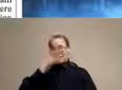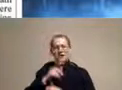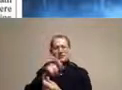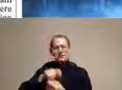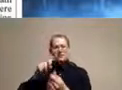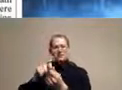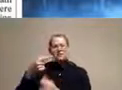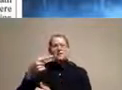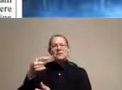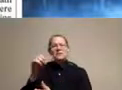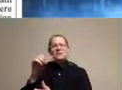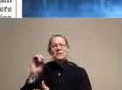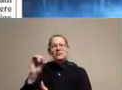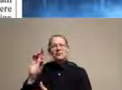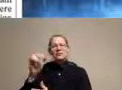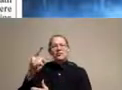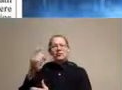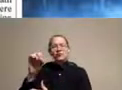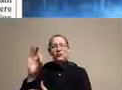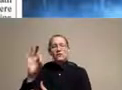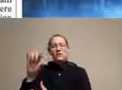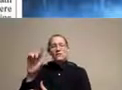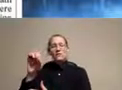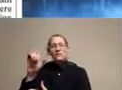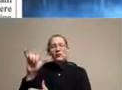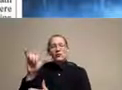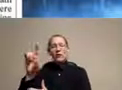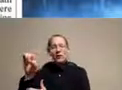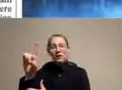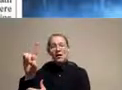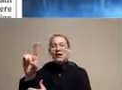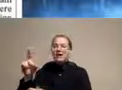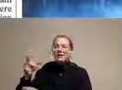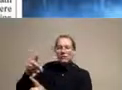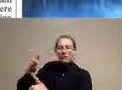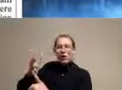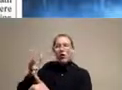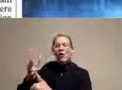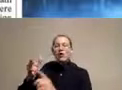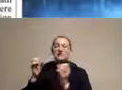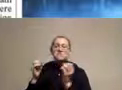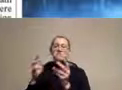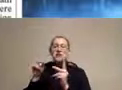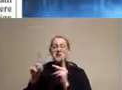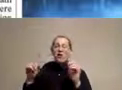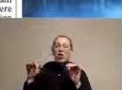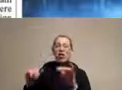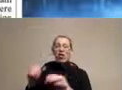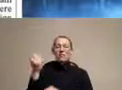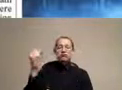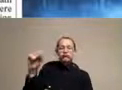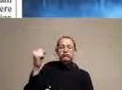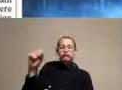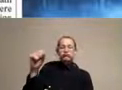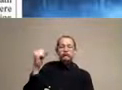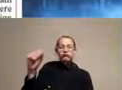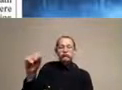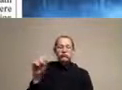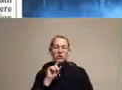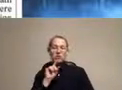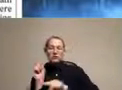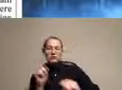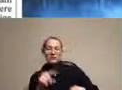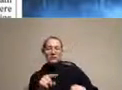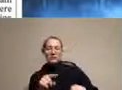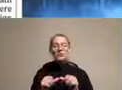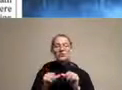more people were involved in civil protest than any time that comes history, even more than 1968. That, of course, then triggered continued sort of